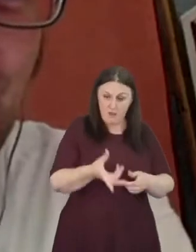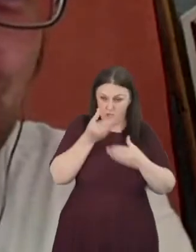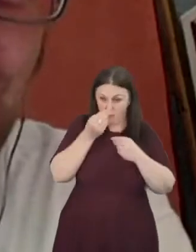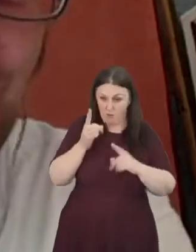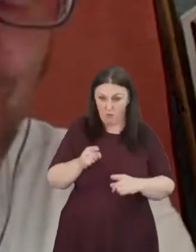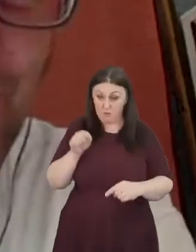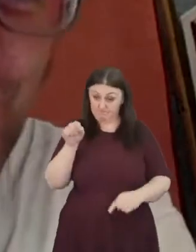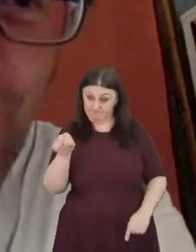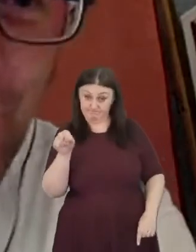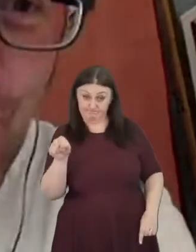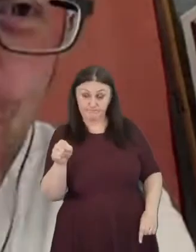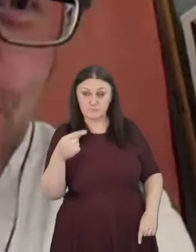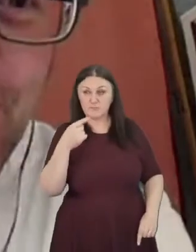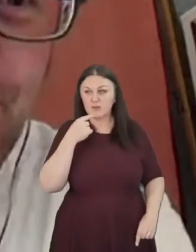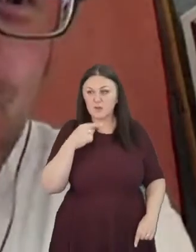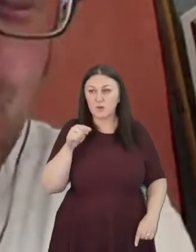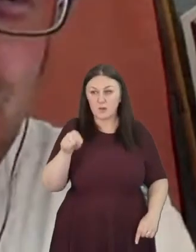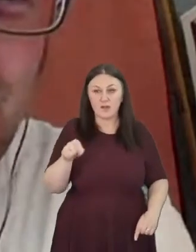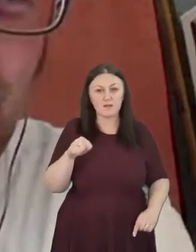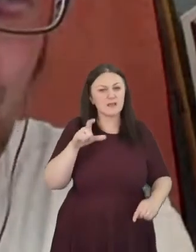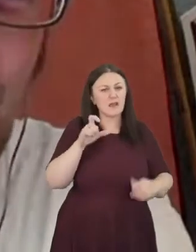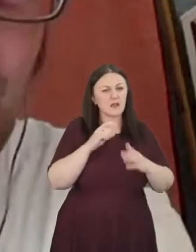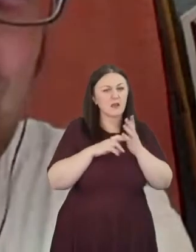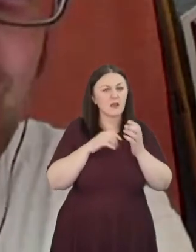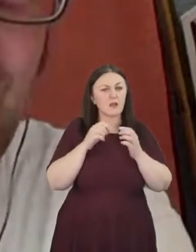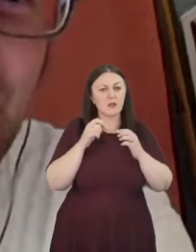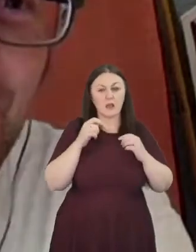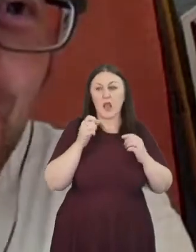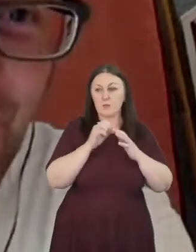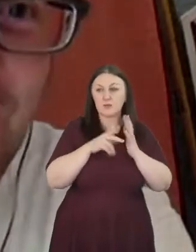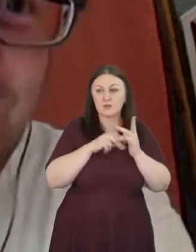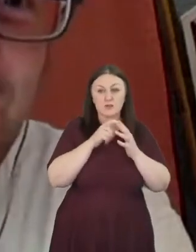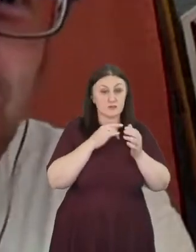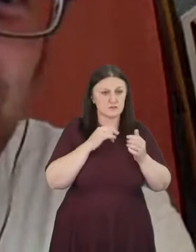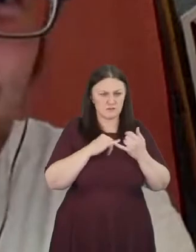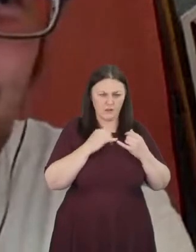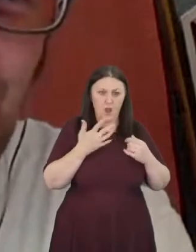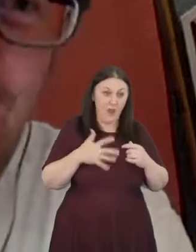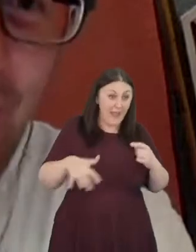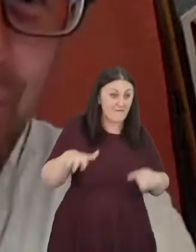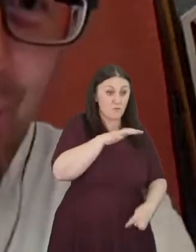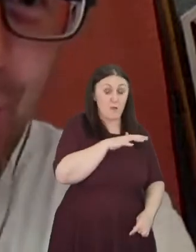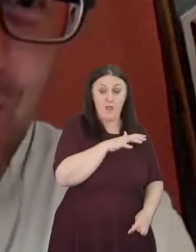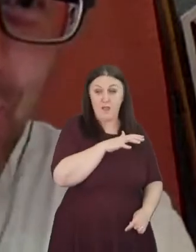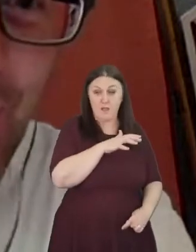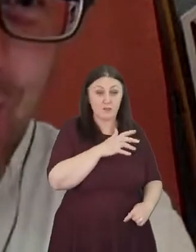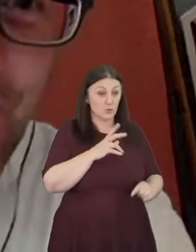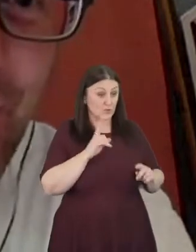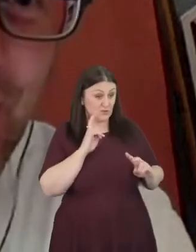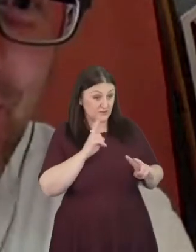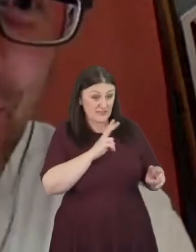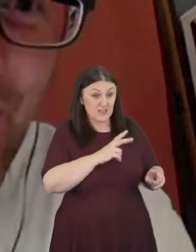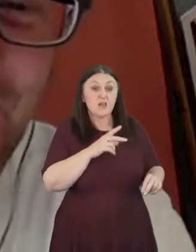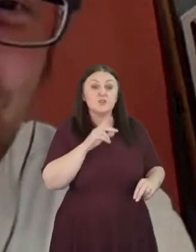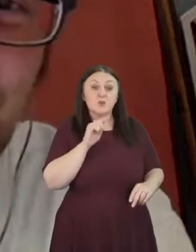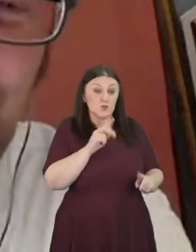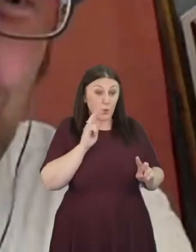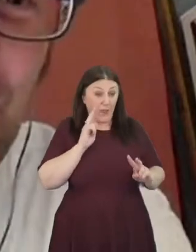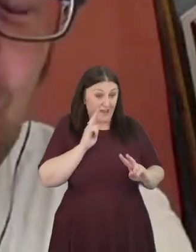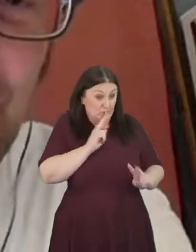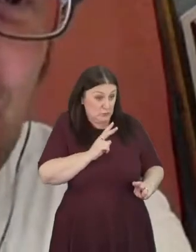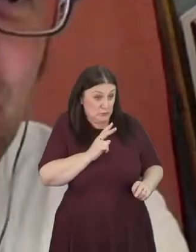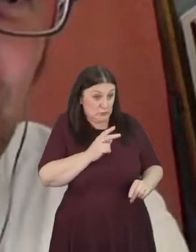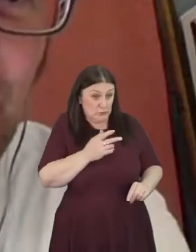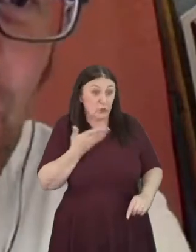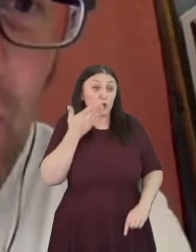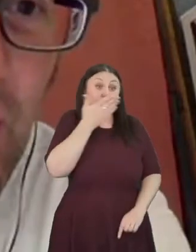uh calcuttas are everywhere if we'll only have eyes to see so you don't have to go to calcutta to find calcutta you know